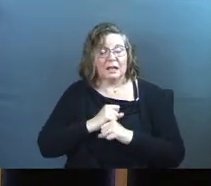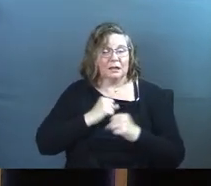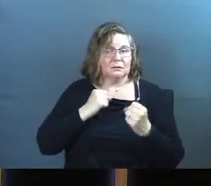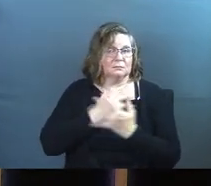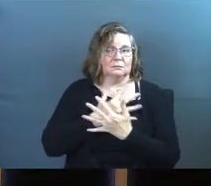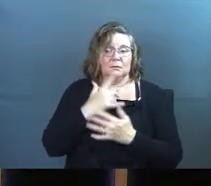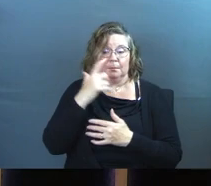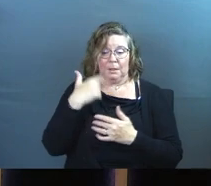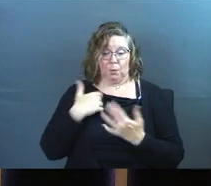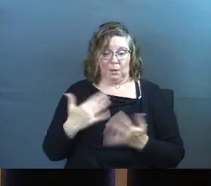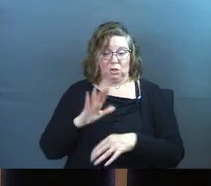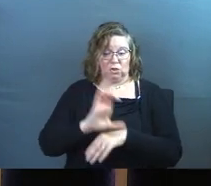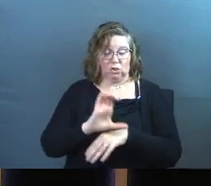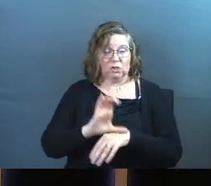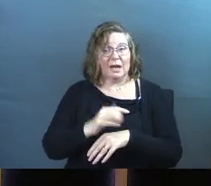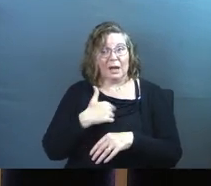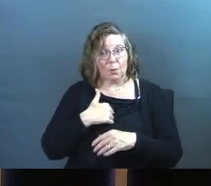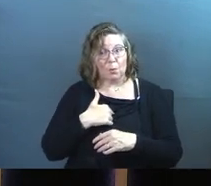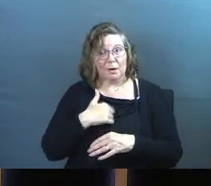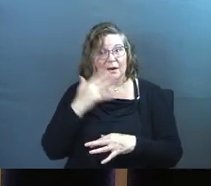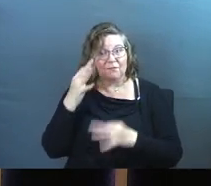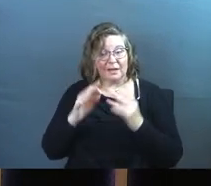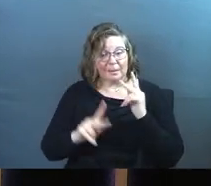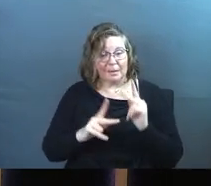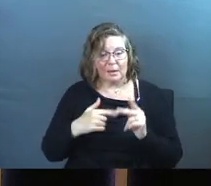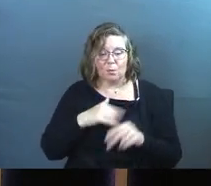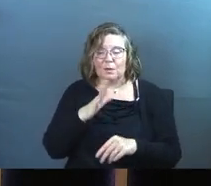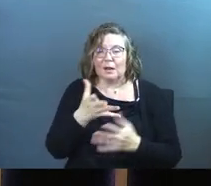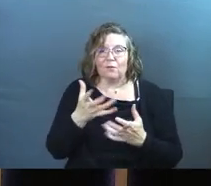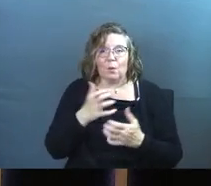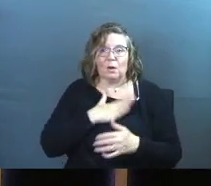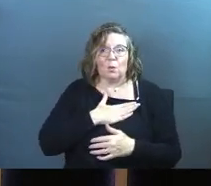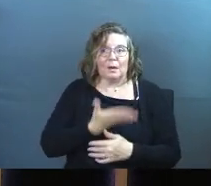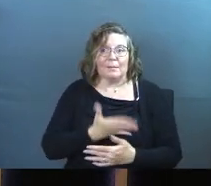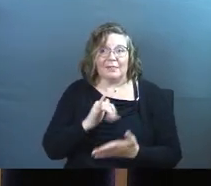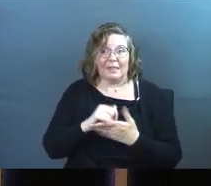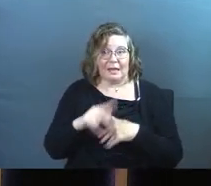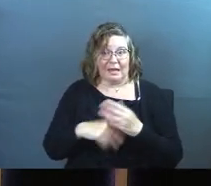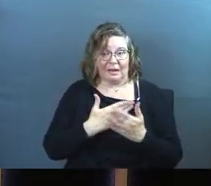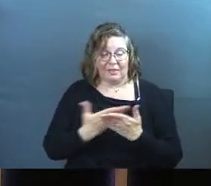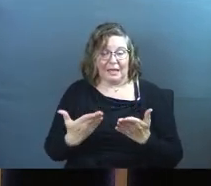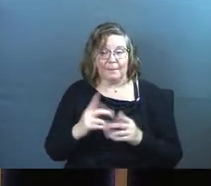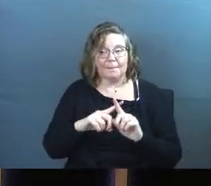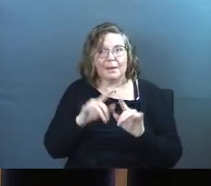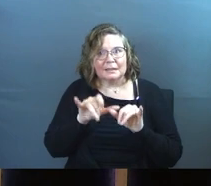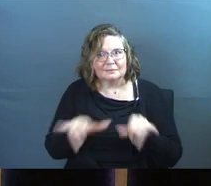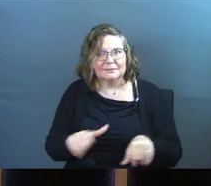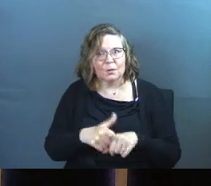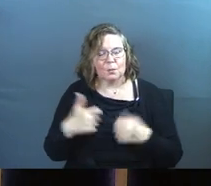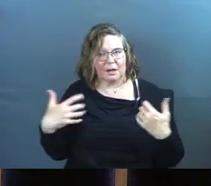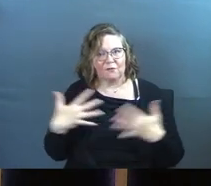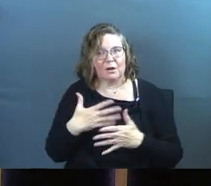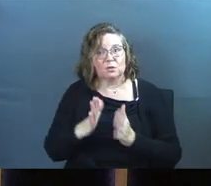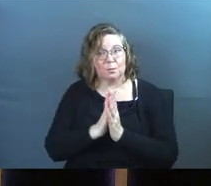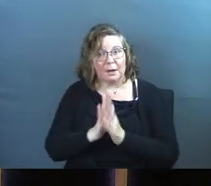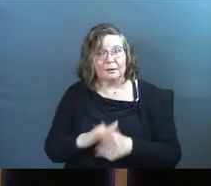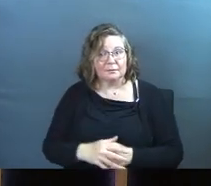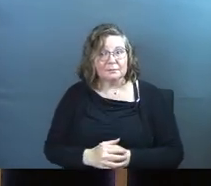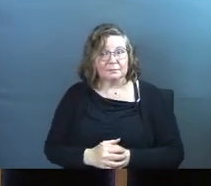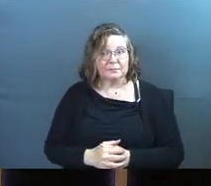haunts us because we're here in church, man. And we're faith people. And we never want to admit that kind of thing out loud. But we are afraid to pray.